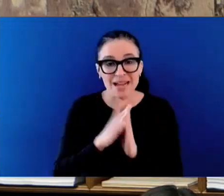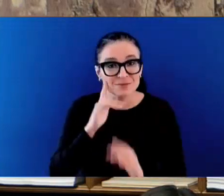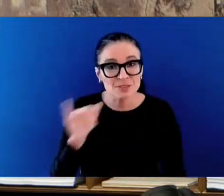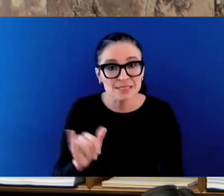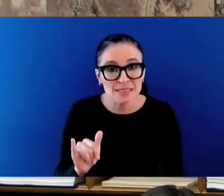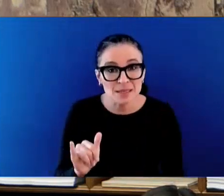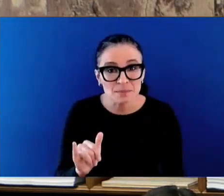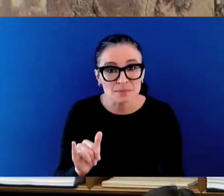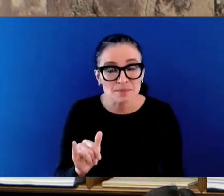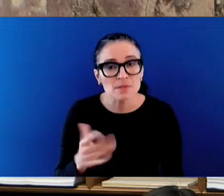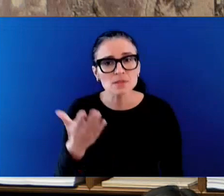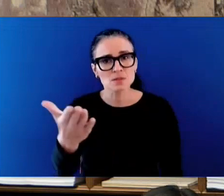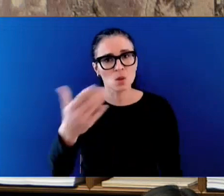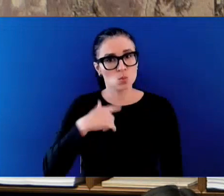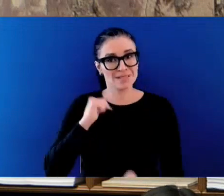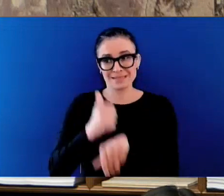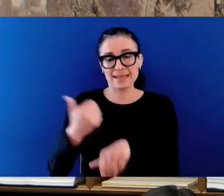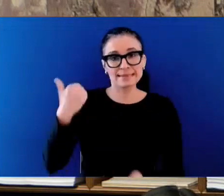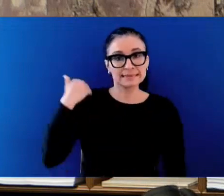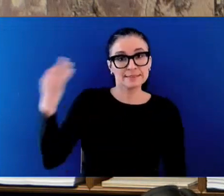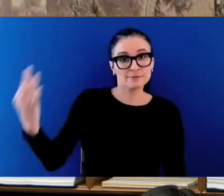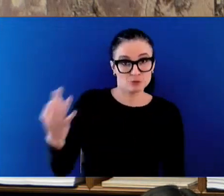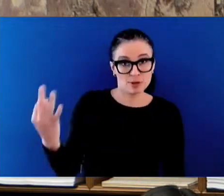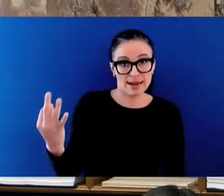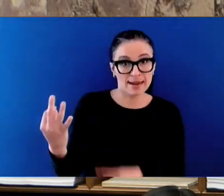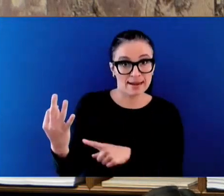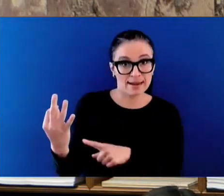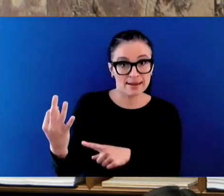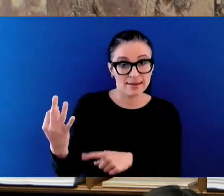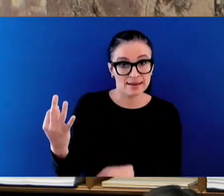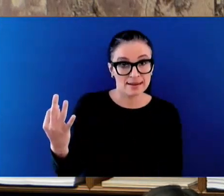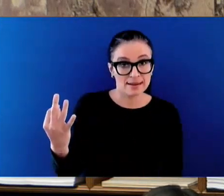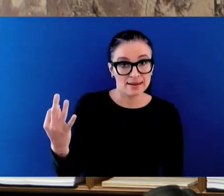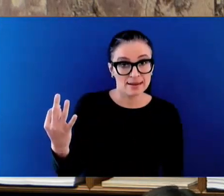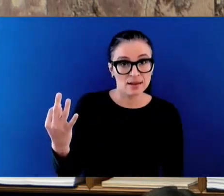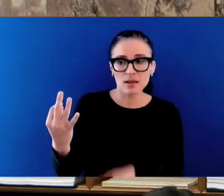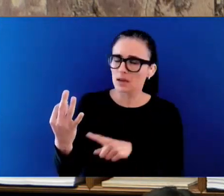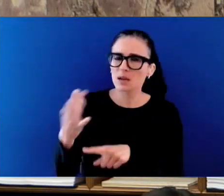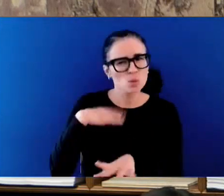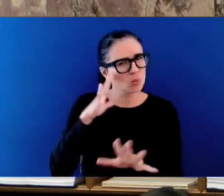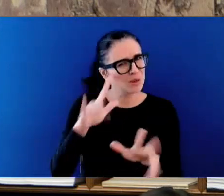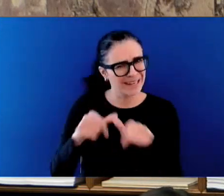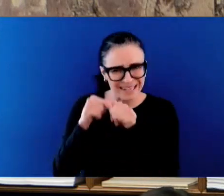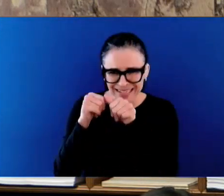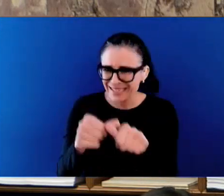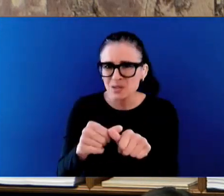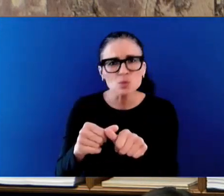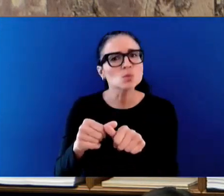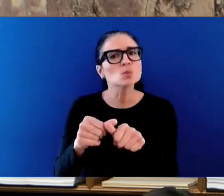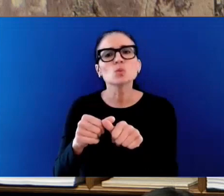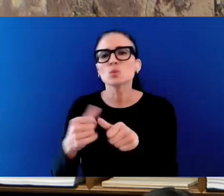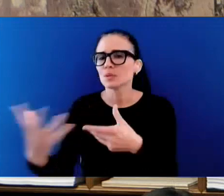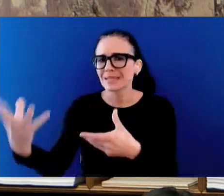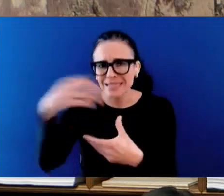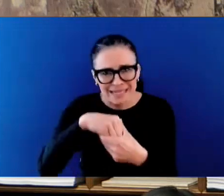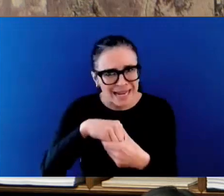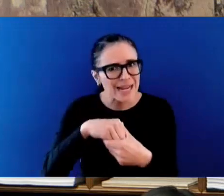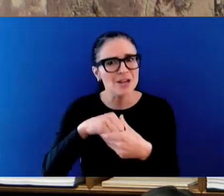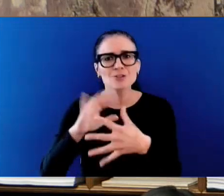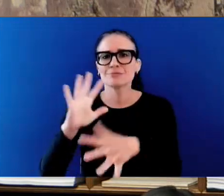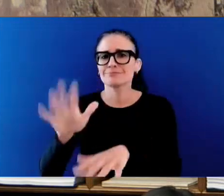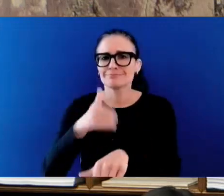We are going to continue to engage and put in place policies in terms of supports